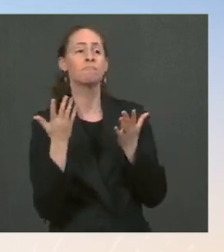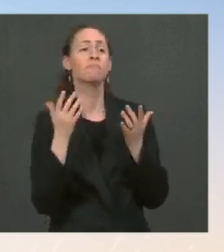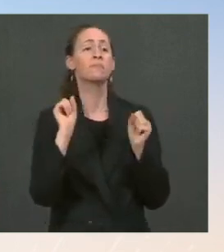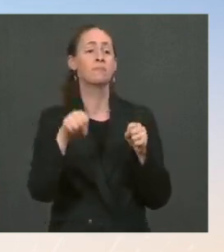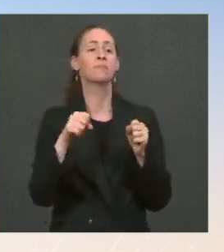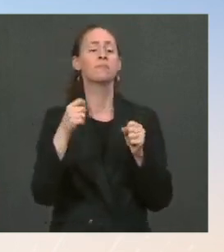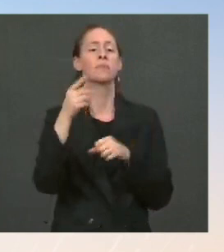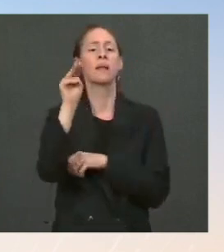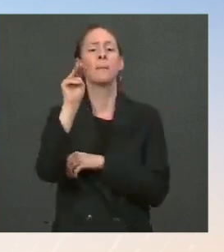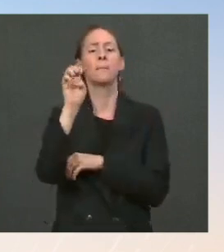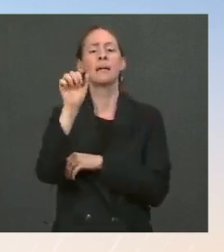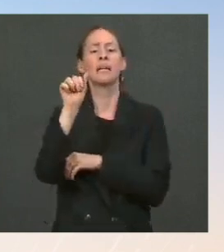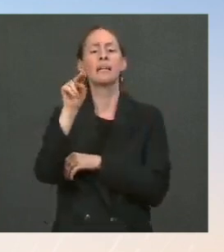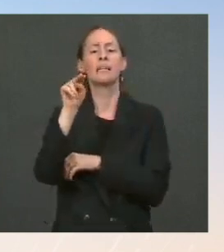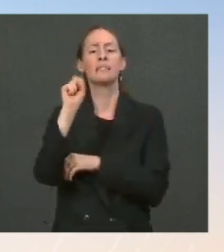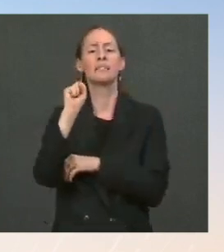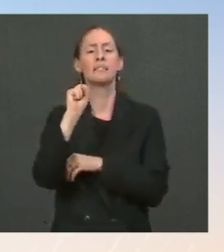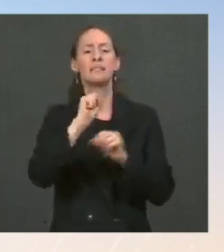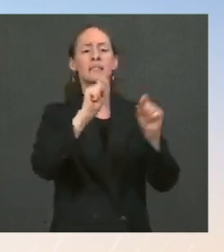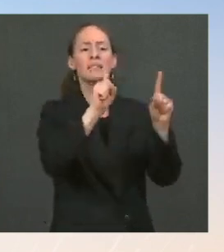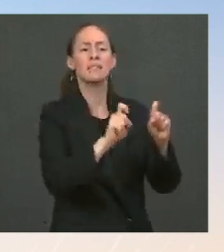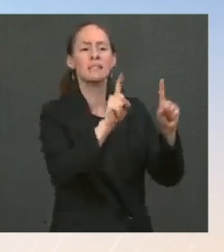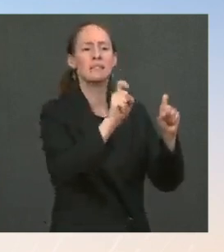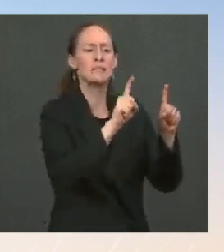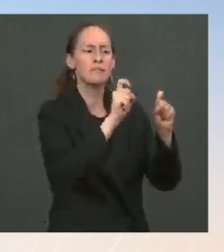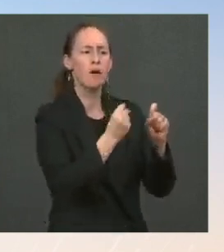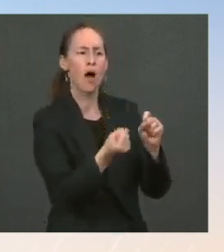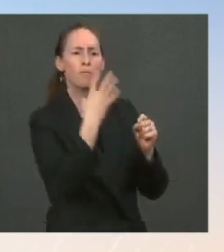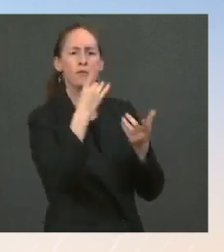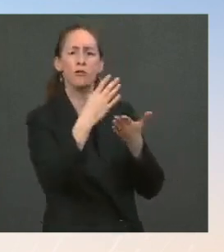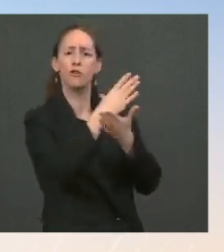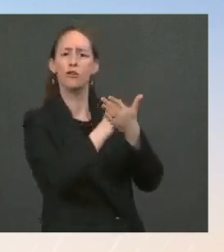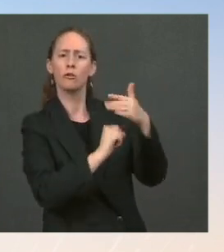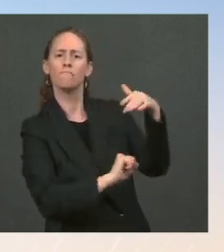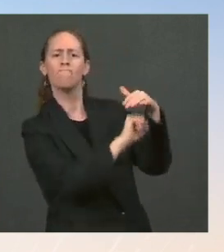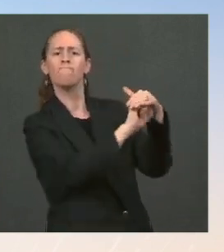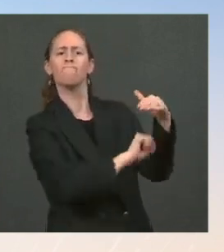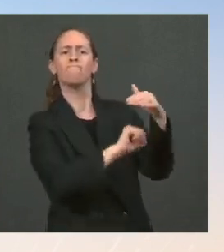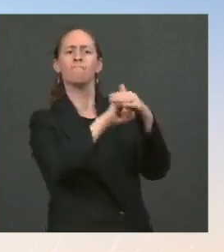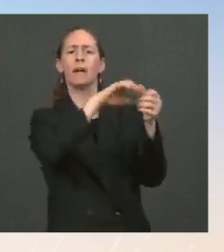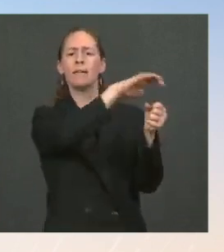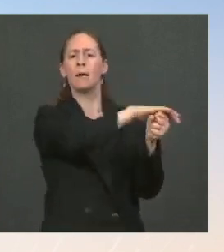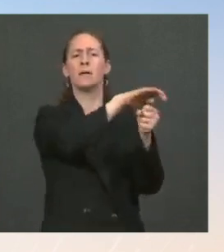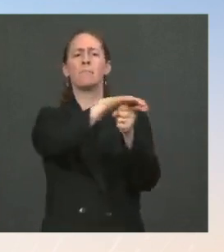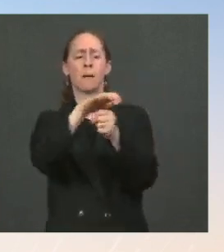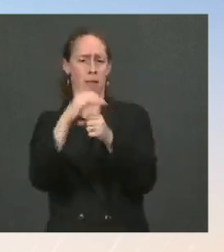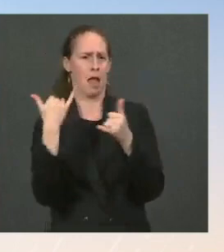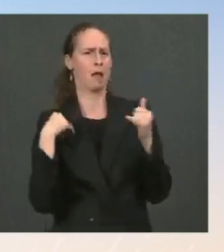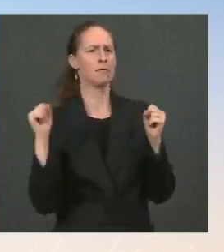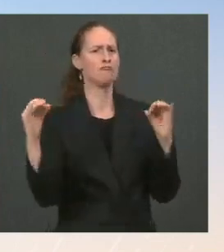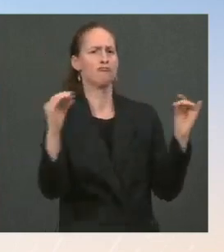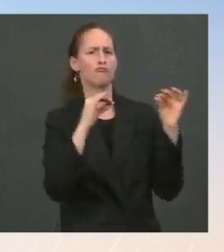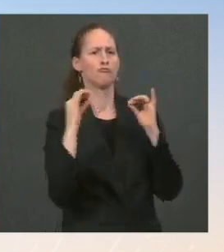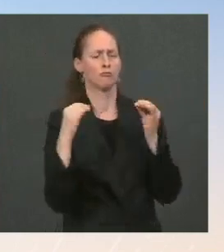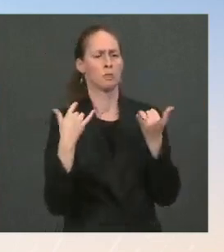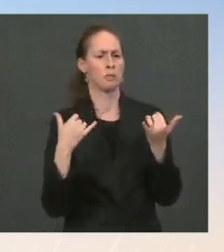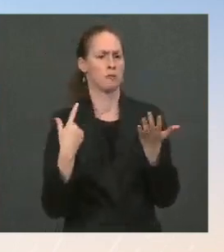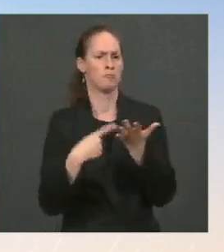called caps on income. And there are ranges of a range being discussed, but I'm not going to speak to it further than that.